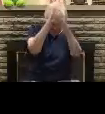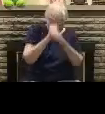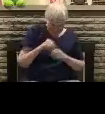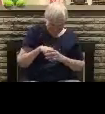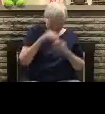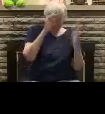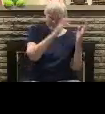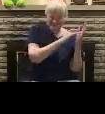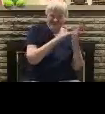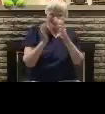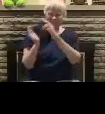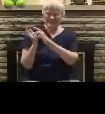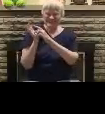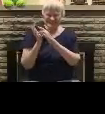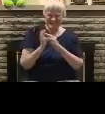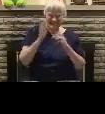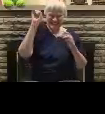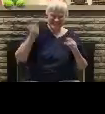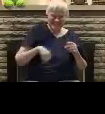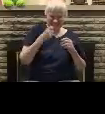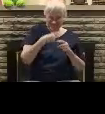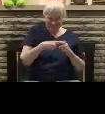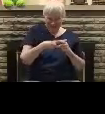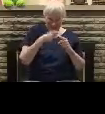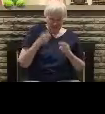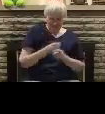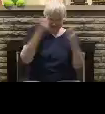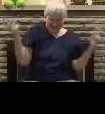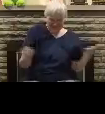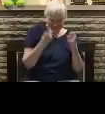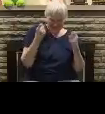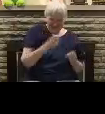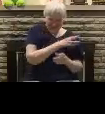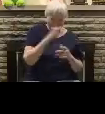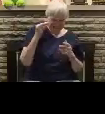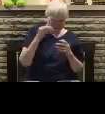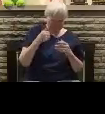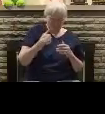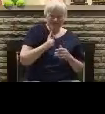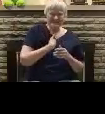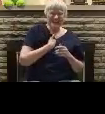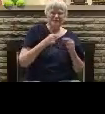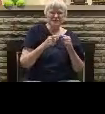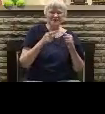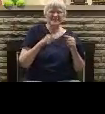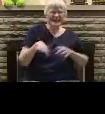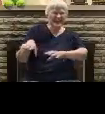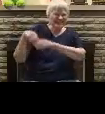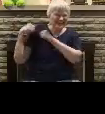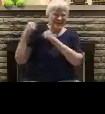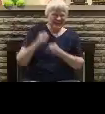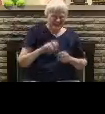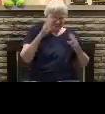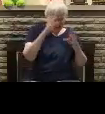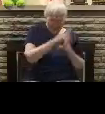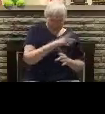Just so sweet to trust in Jesus Just no sinners have